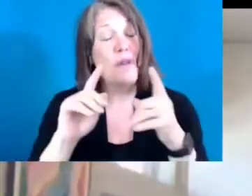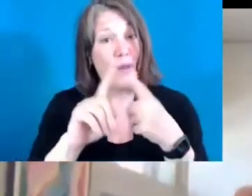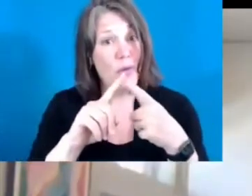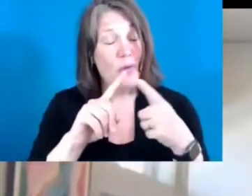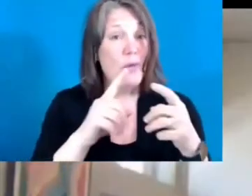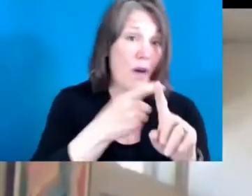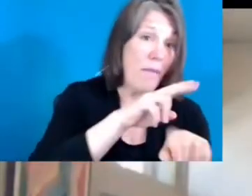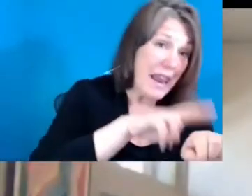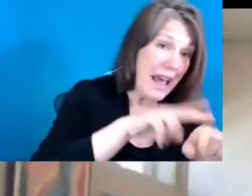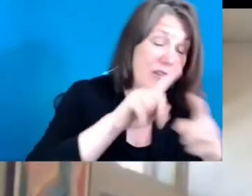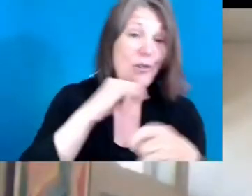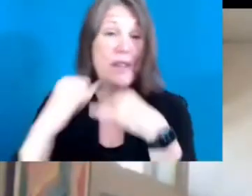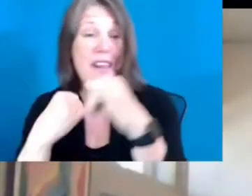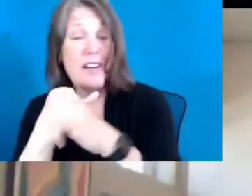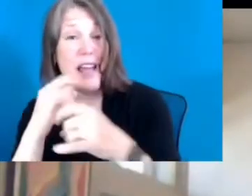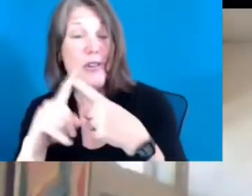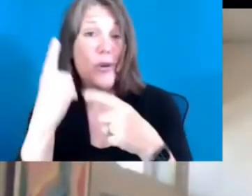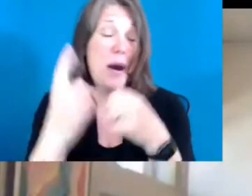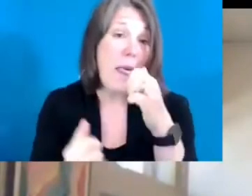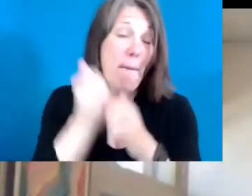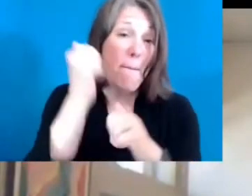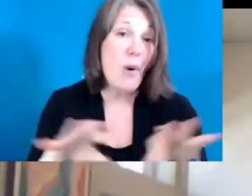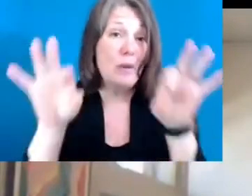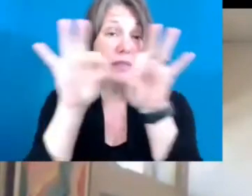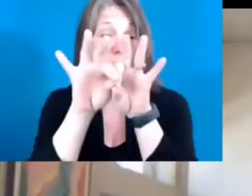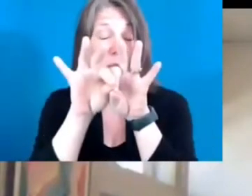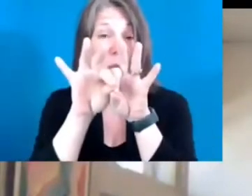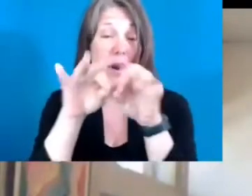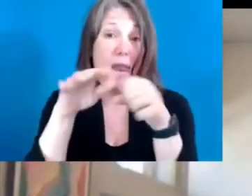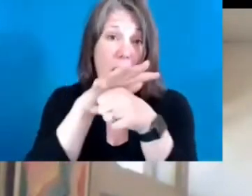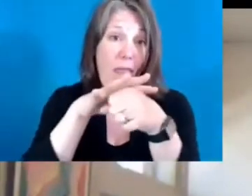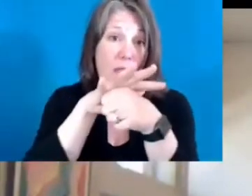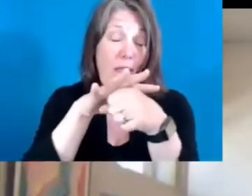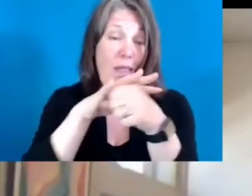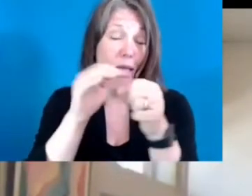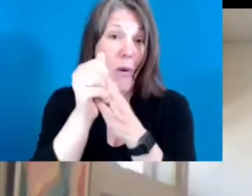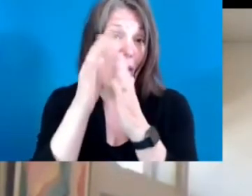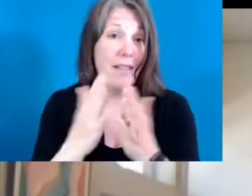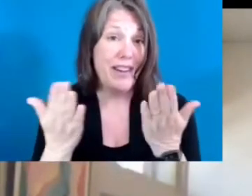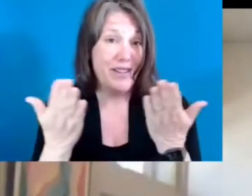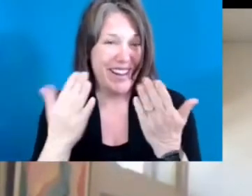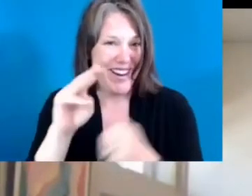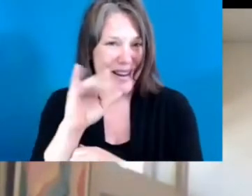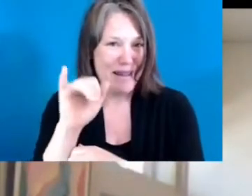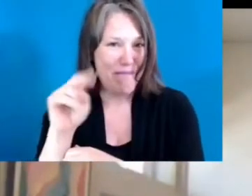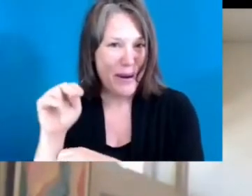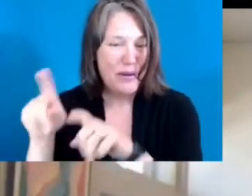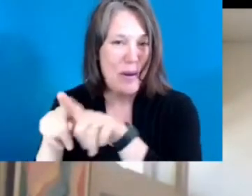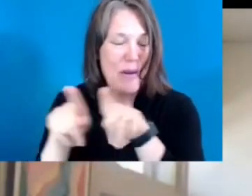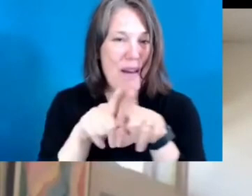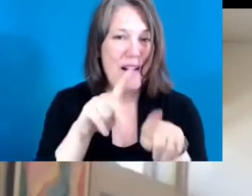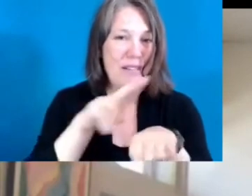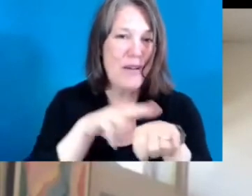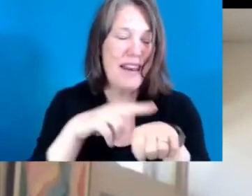international to one of the most important of the local leaders here in Minnesota, but a national